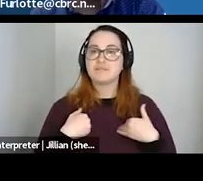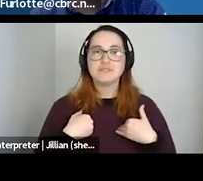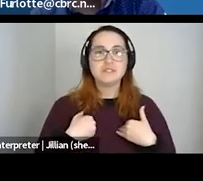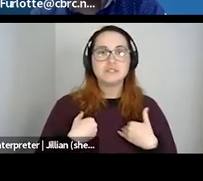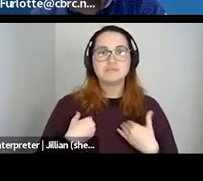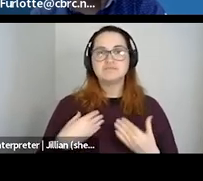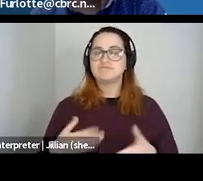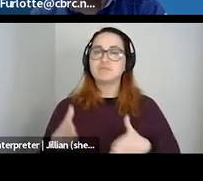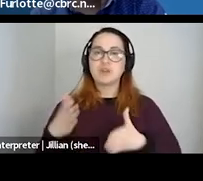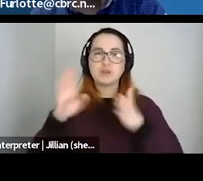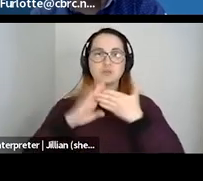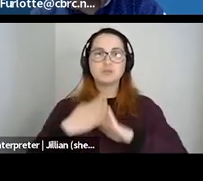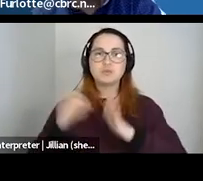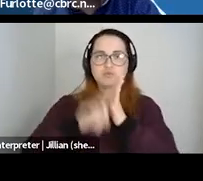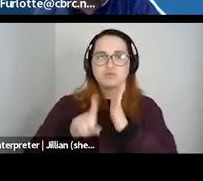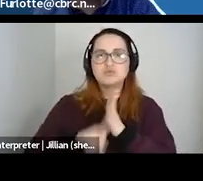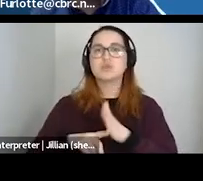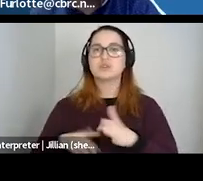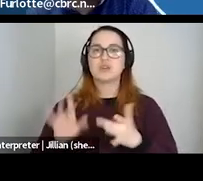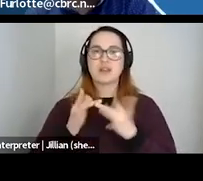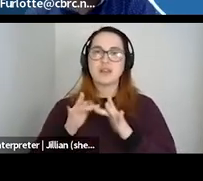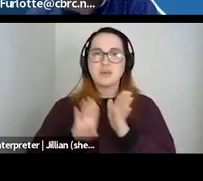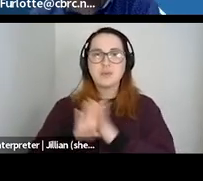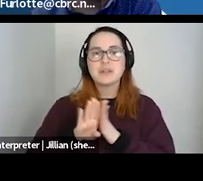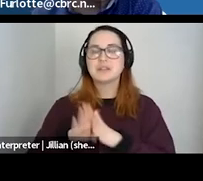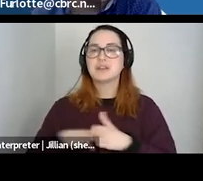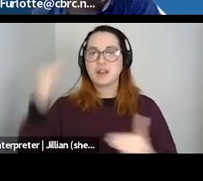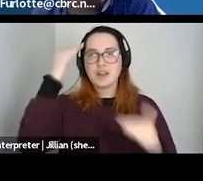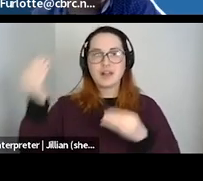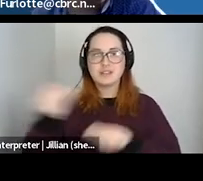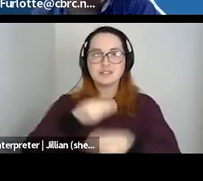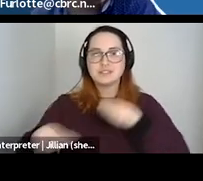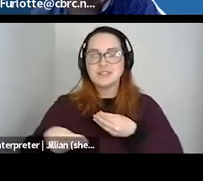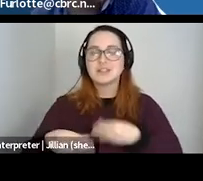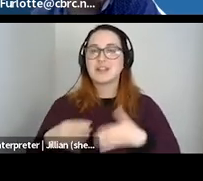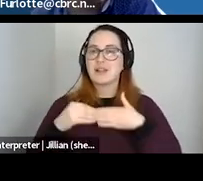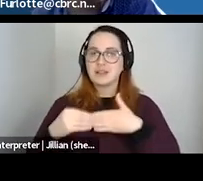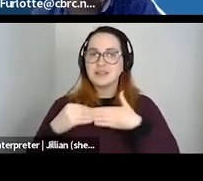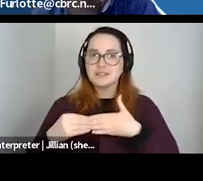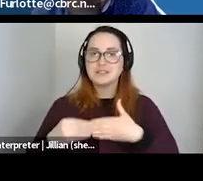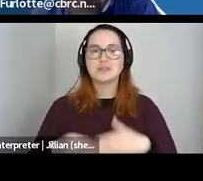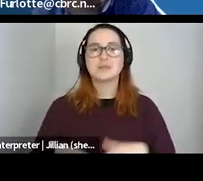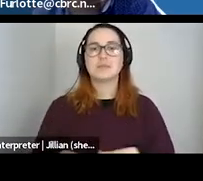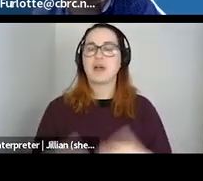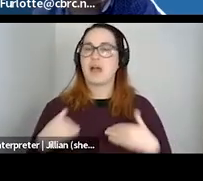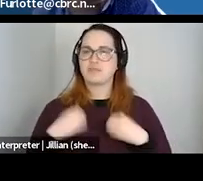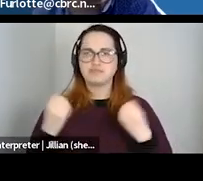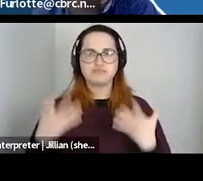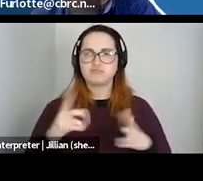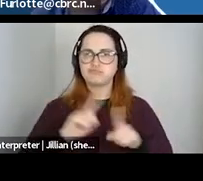building, and leadership development. That last point includes programs such as Totally Outright, which is focused on health promotion skills,